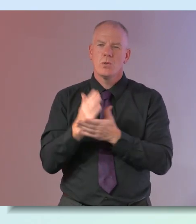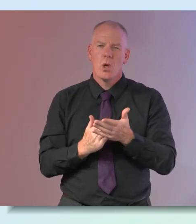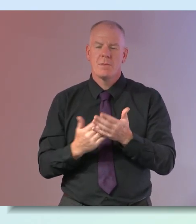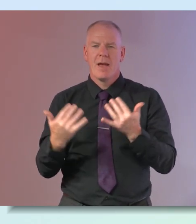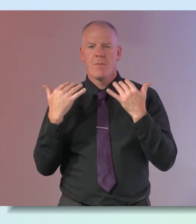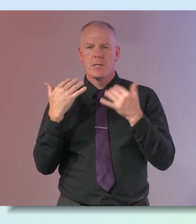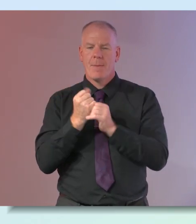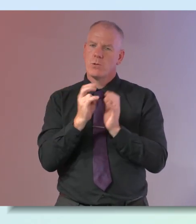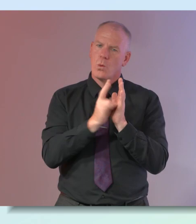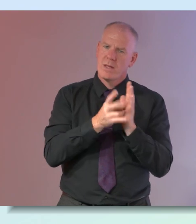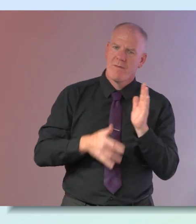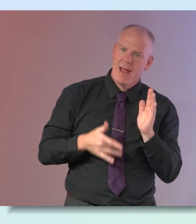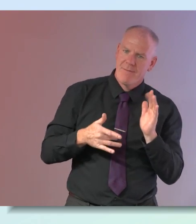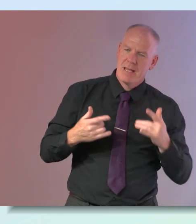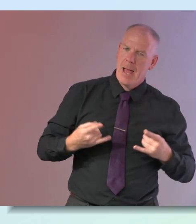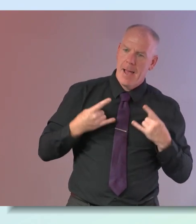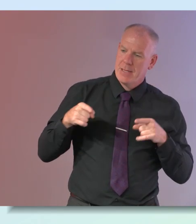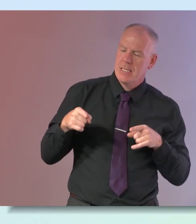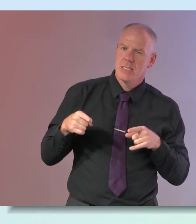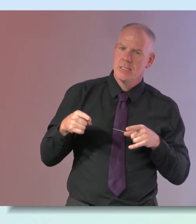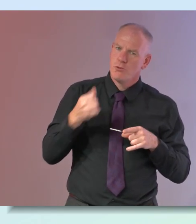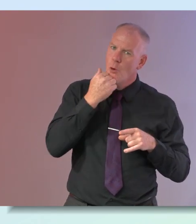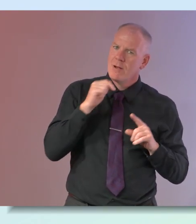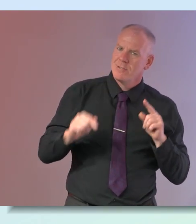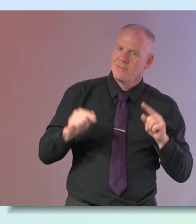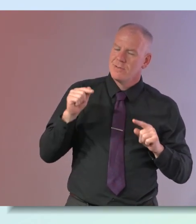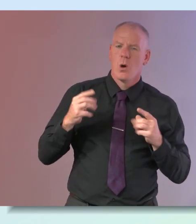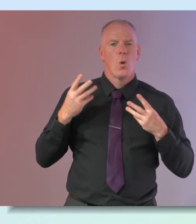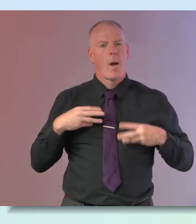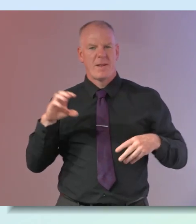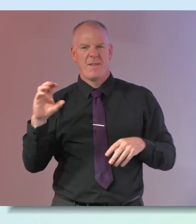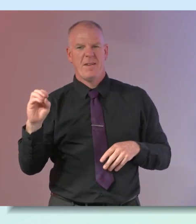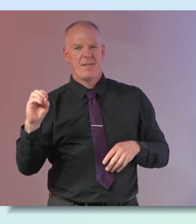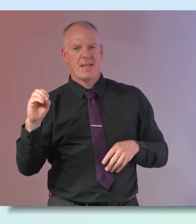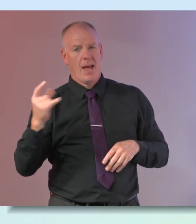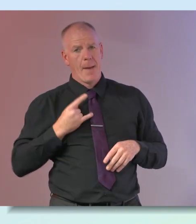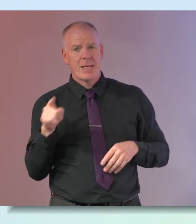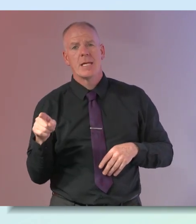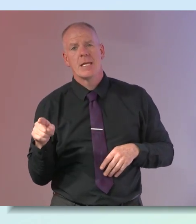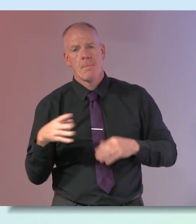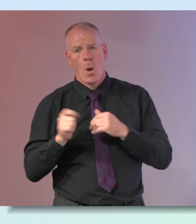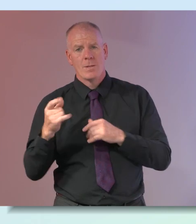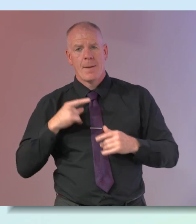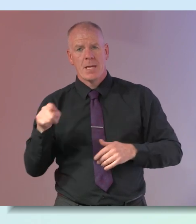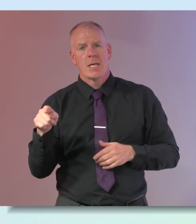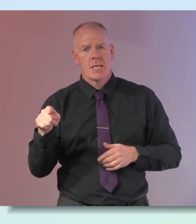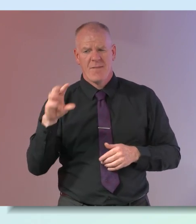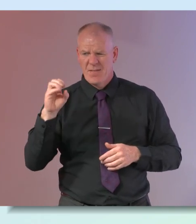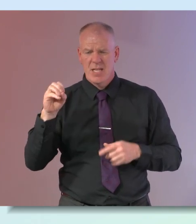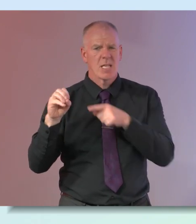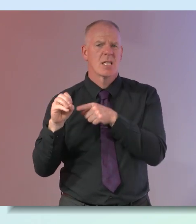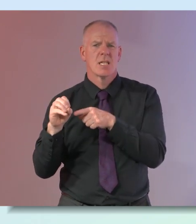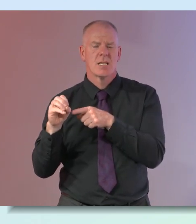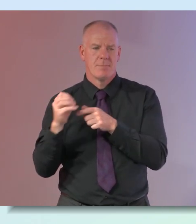quality of life and happiness um scores um women in their 50s are at their happiest um so clearly